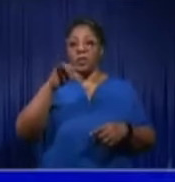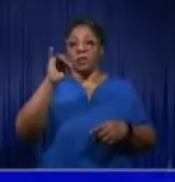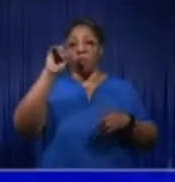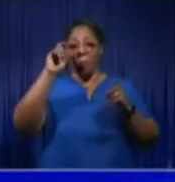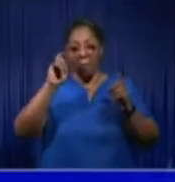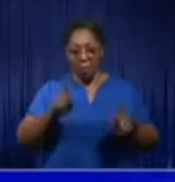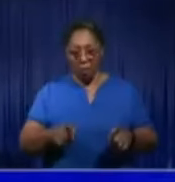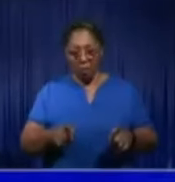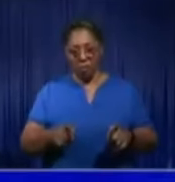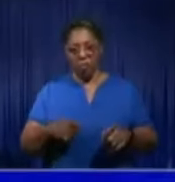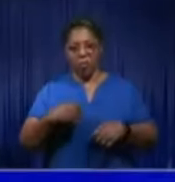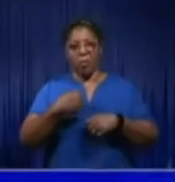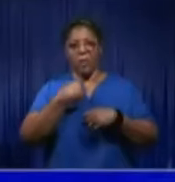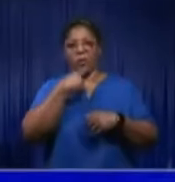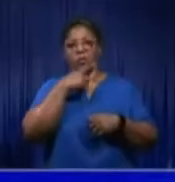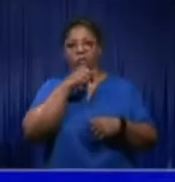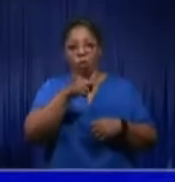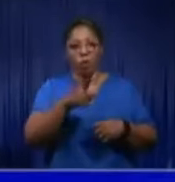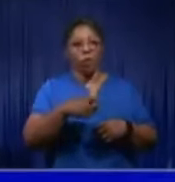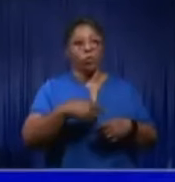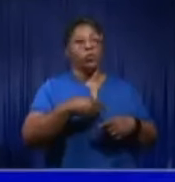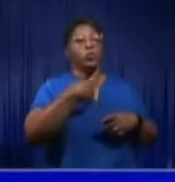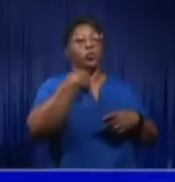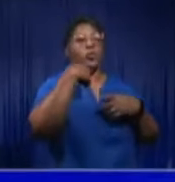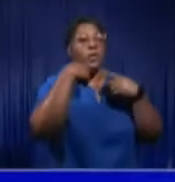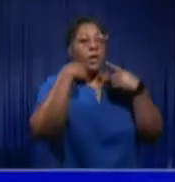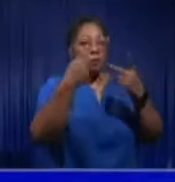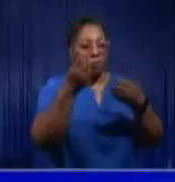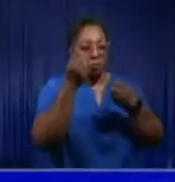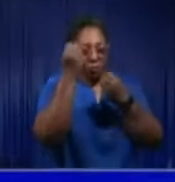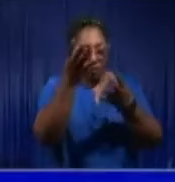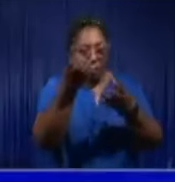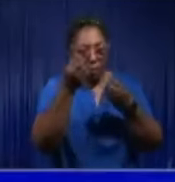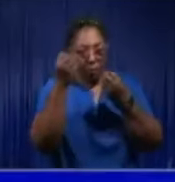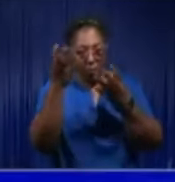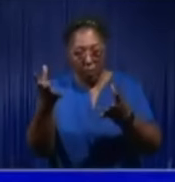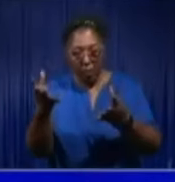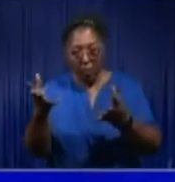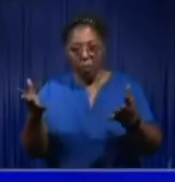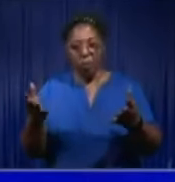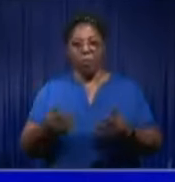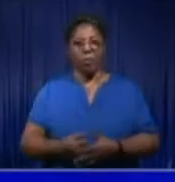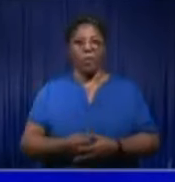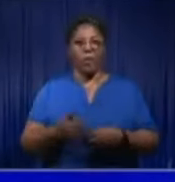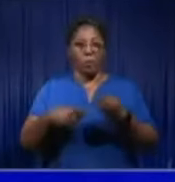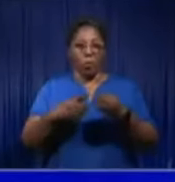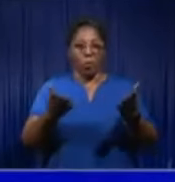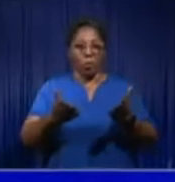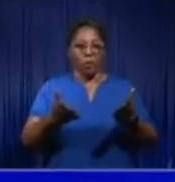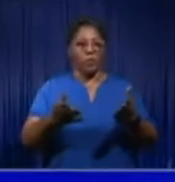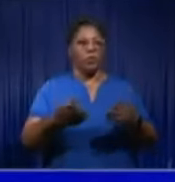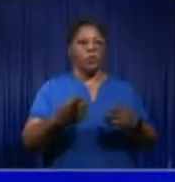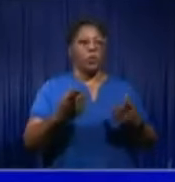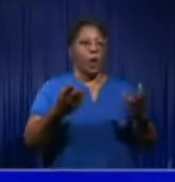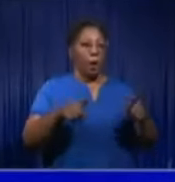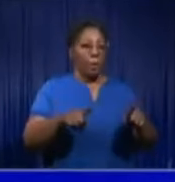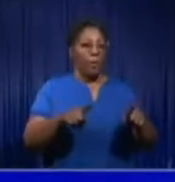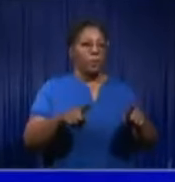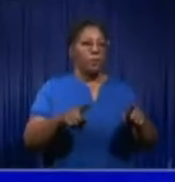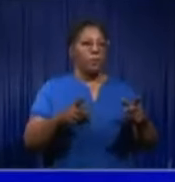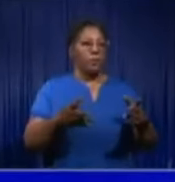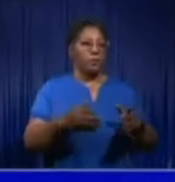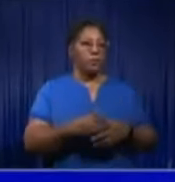have not had one. The IG report has not been tabled in the commission. We are saying